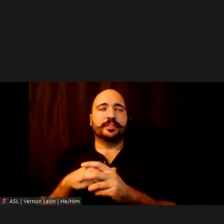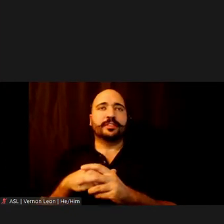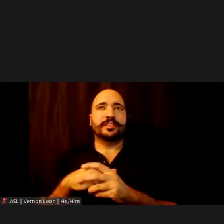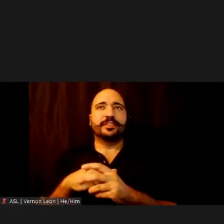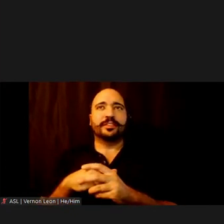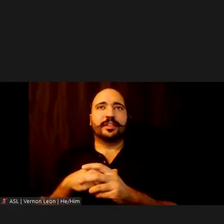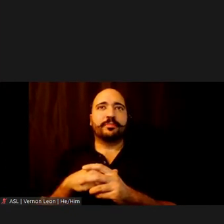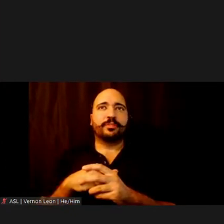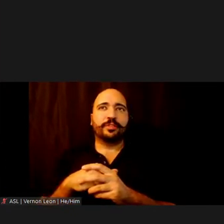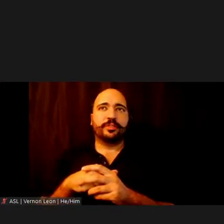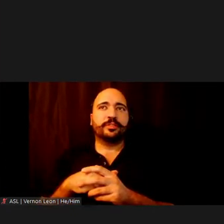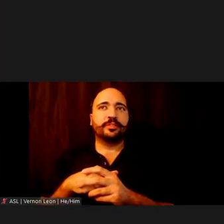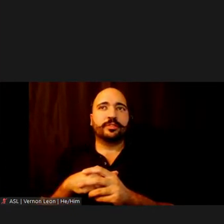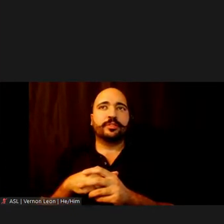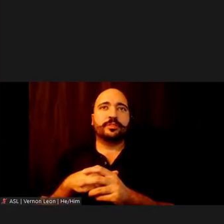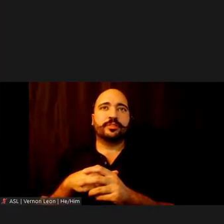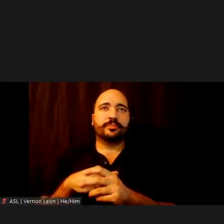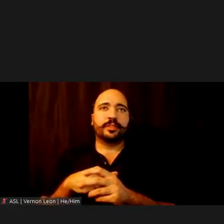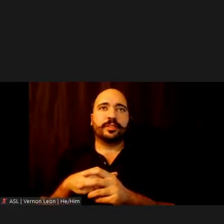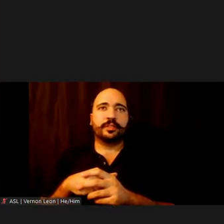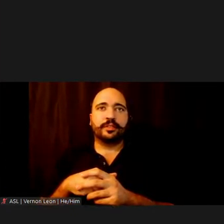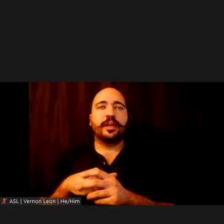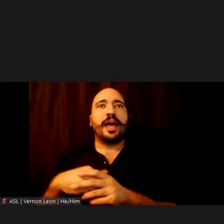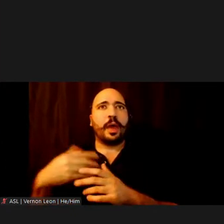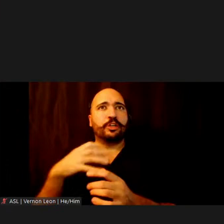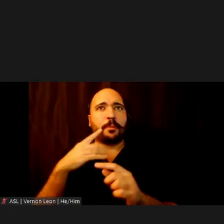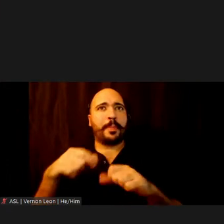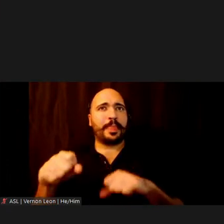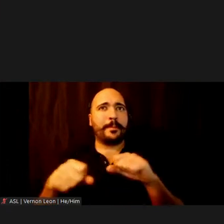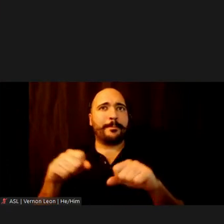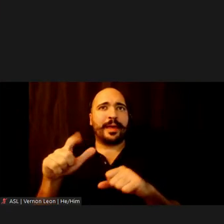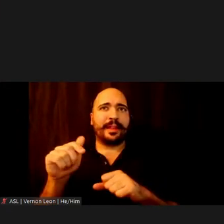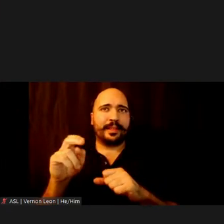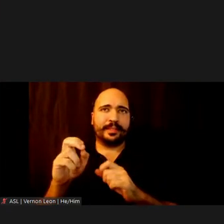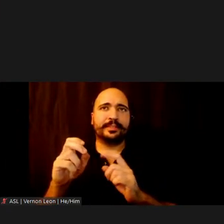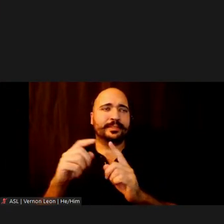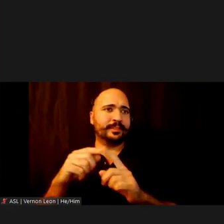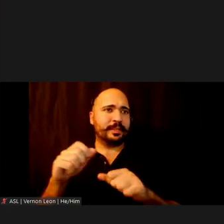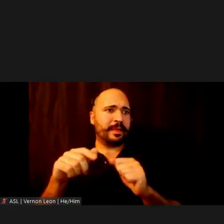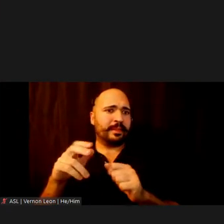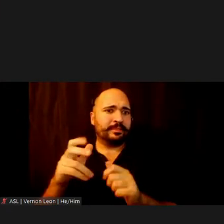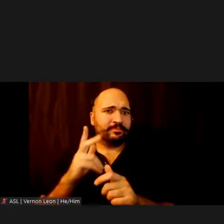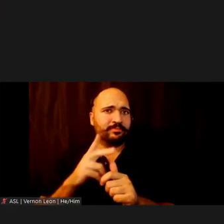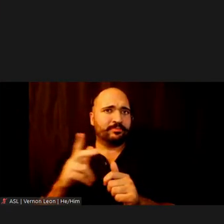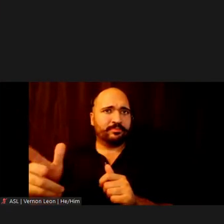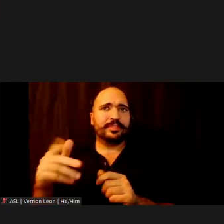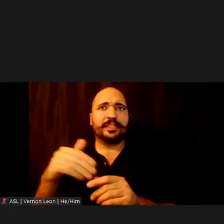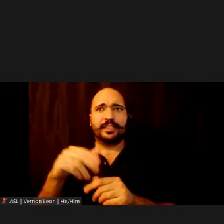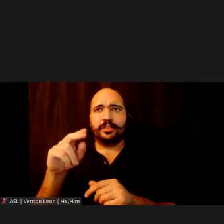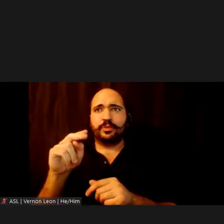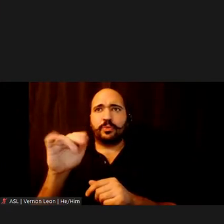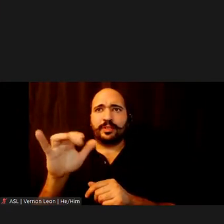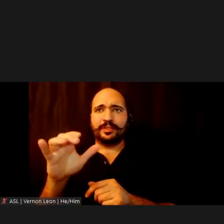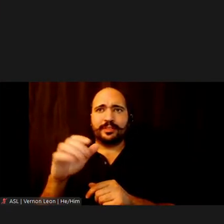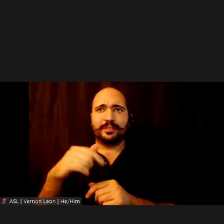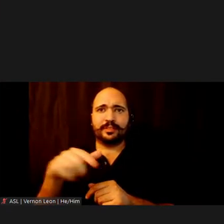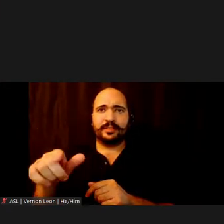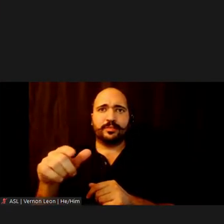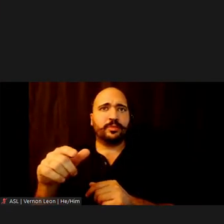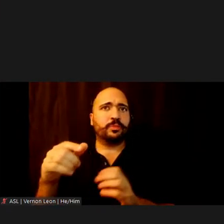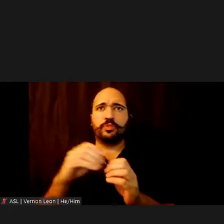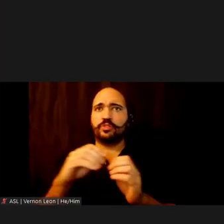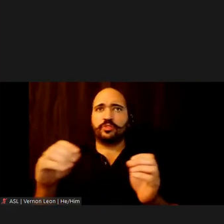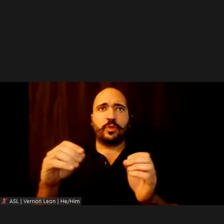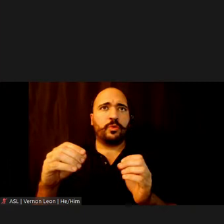Um, I'd like to also talk about the bike lanes, the bike lanes that have been installed into, you know, New York City with no